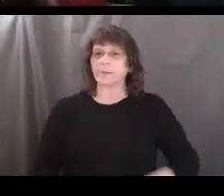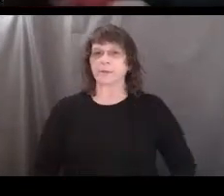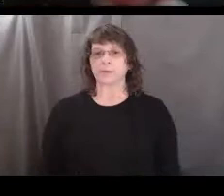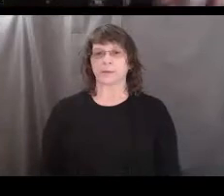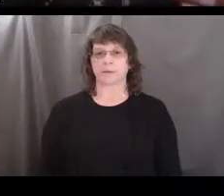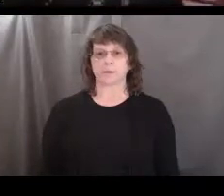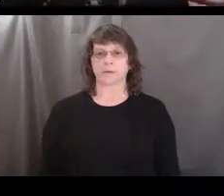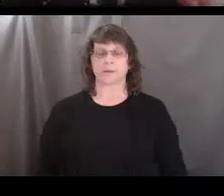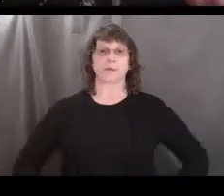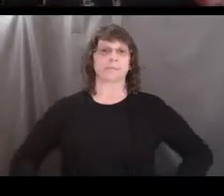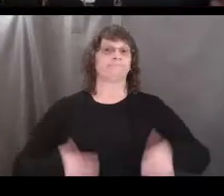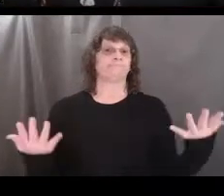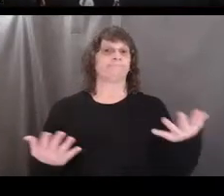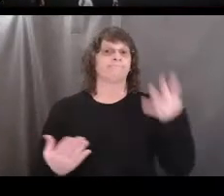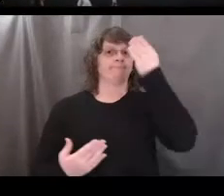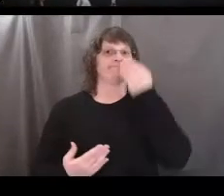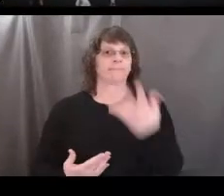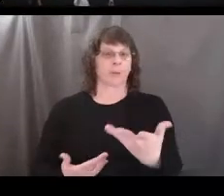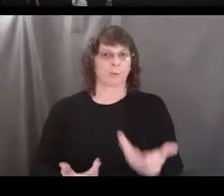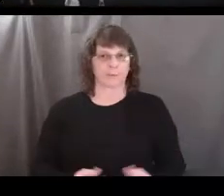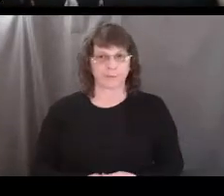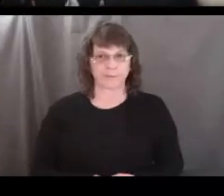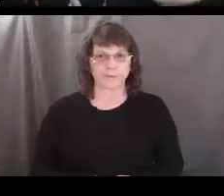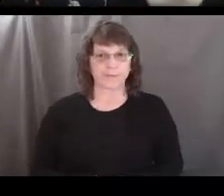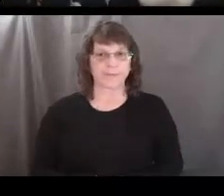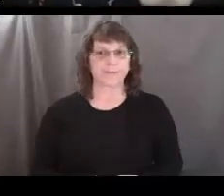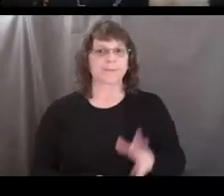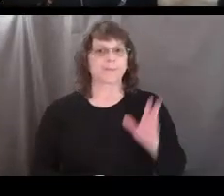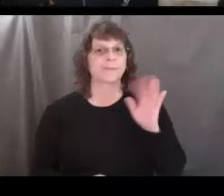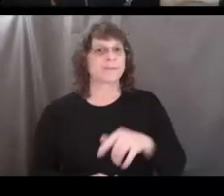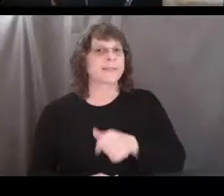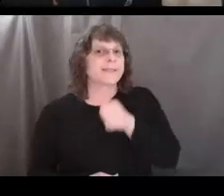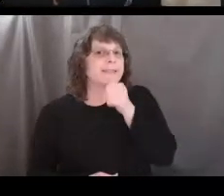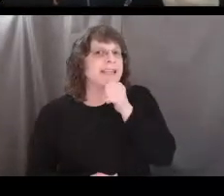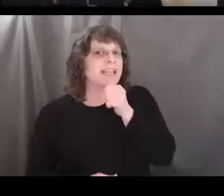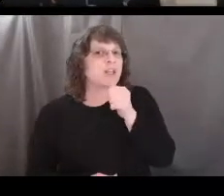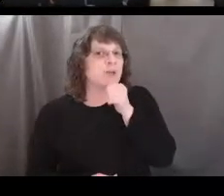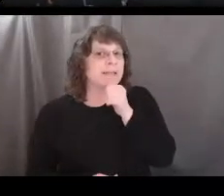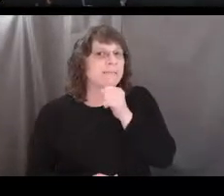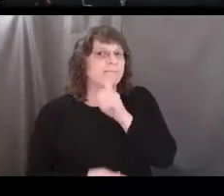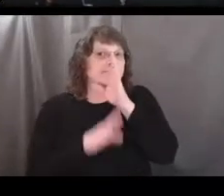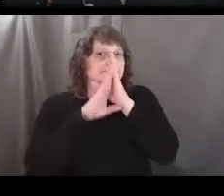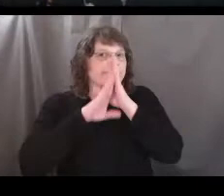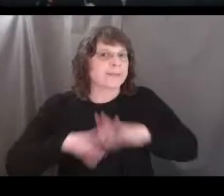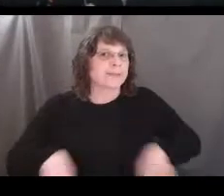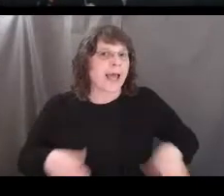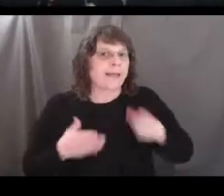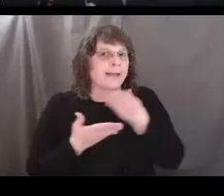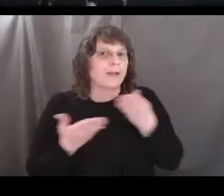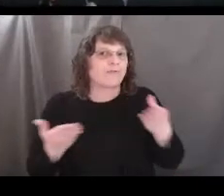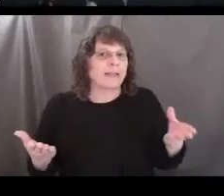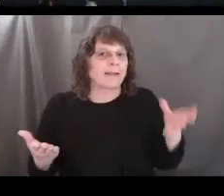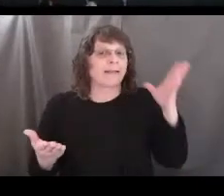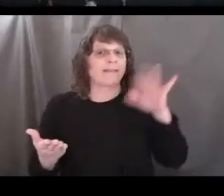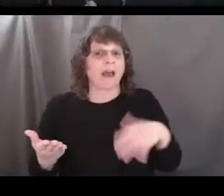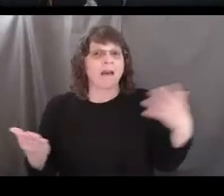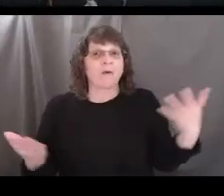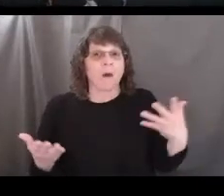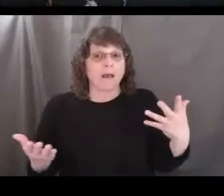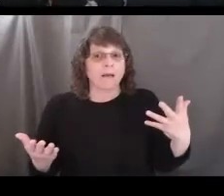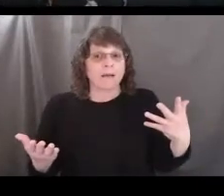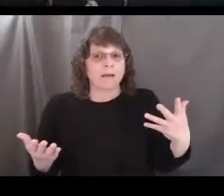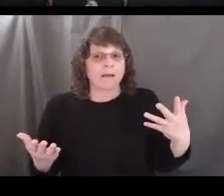Well, I'll tell you what. There is a secret silent ingredient. And that secret ingredient